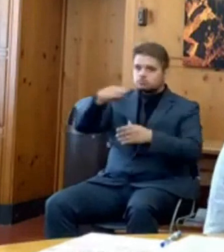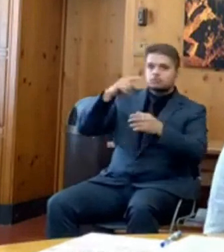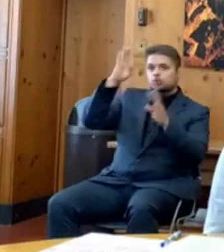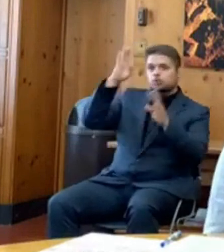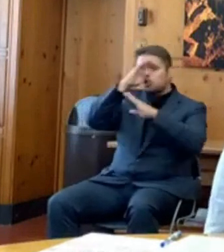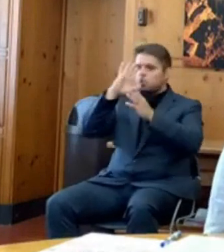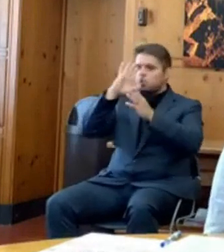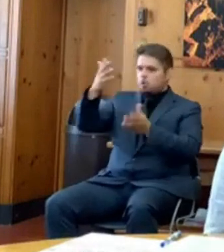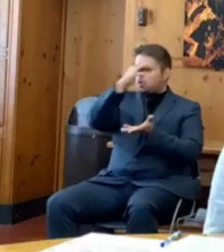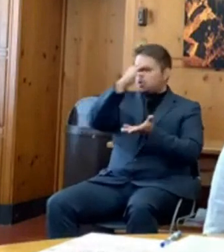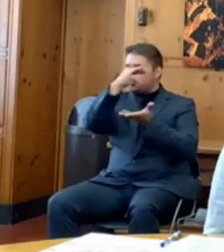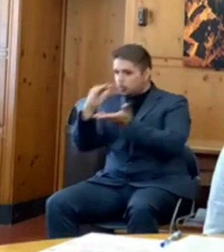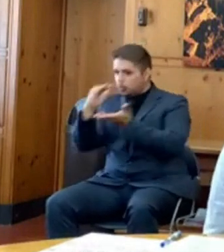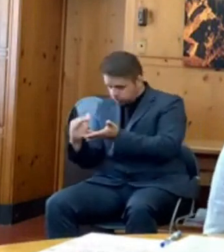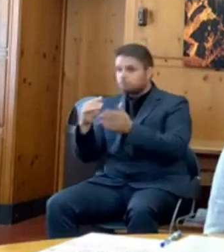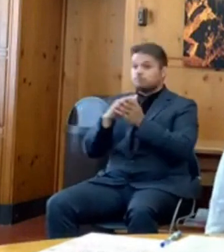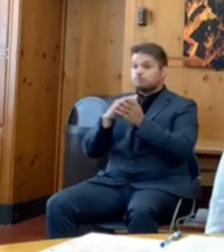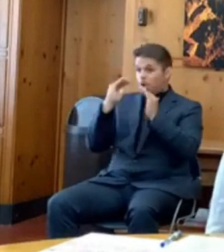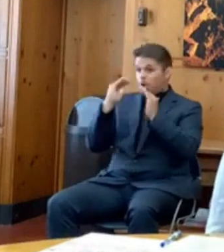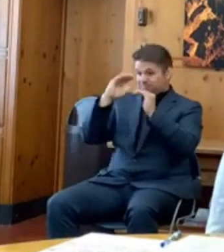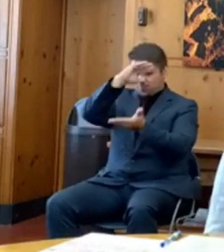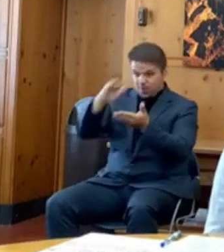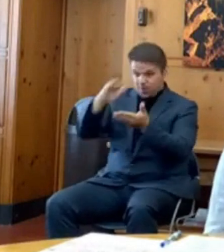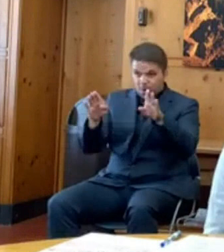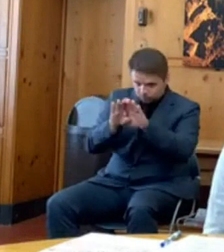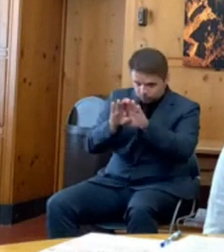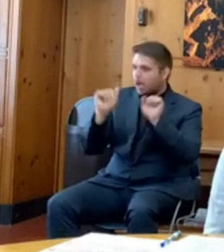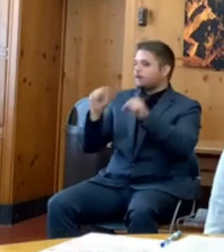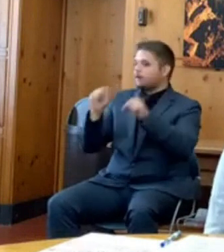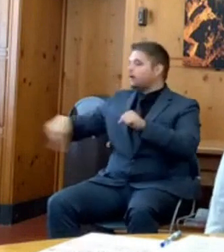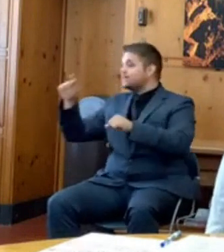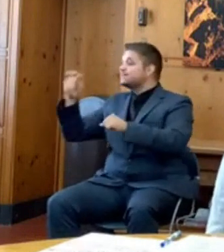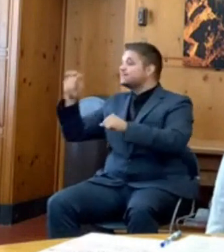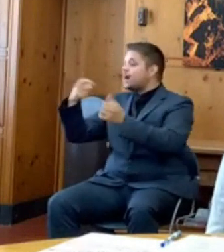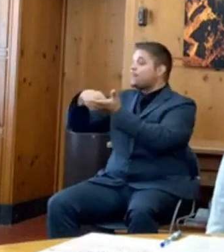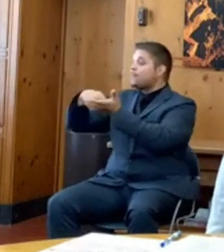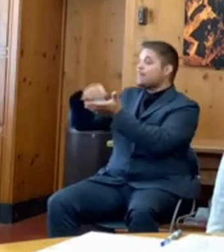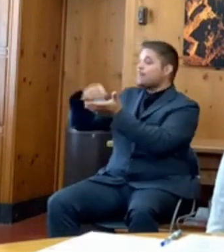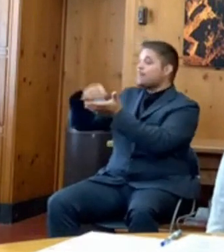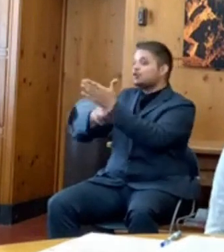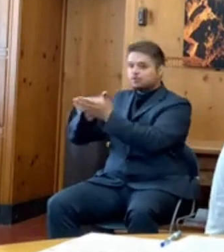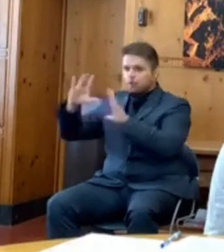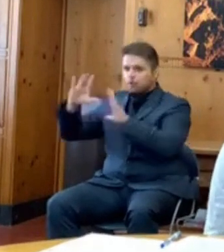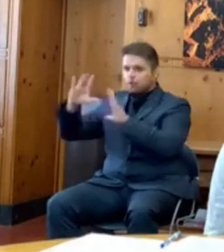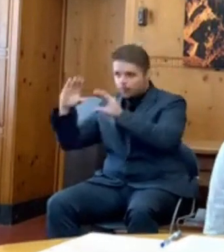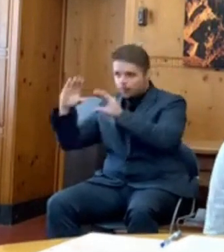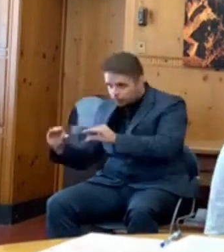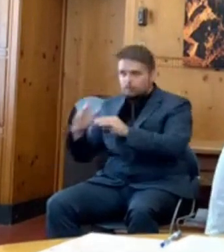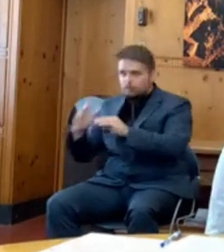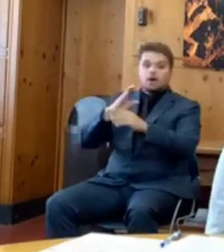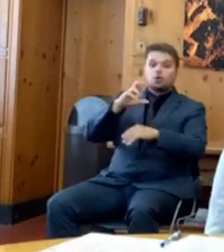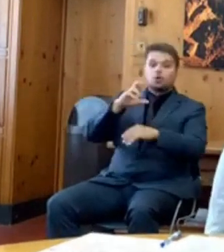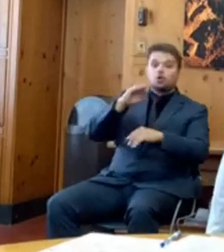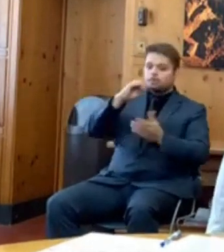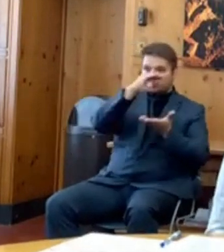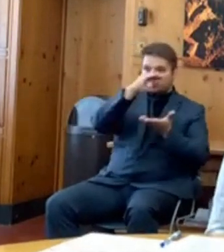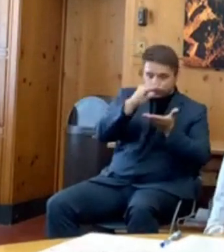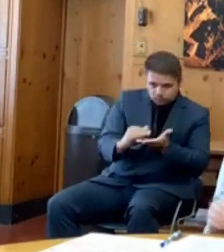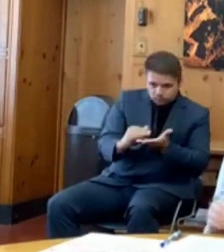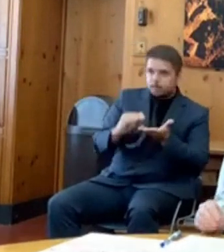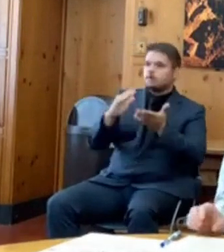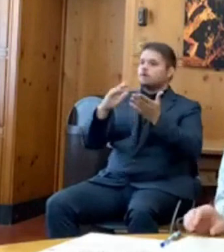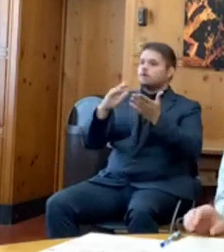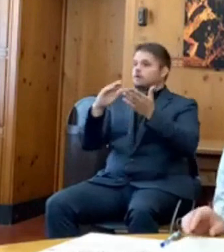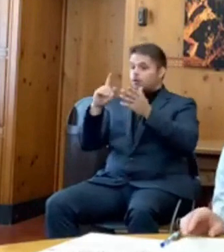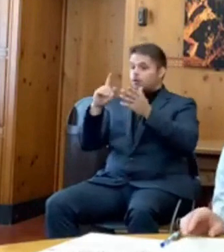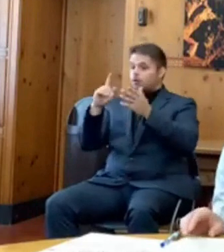We should be focusing on preventing crime, investing in drug and alcohol treatment, and other strategies to help people